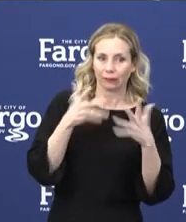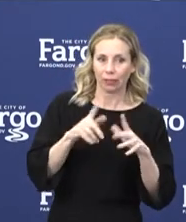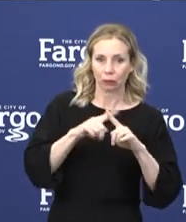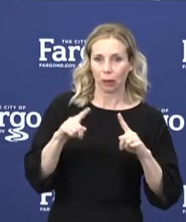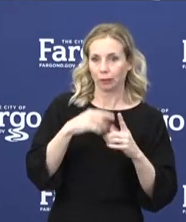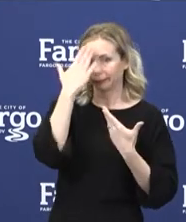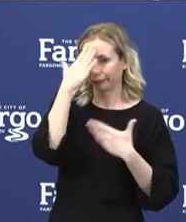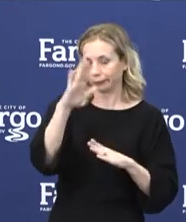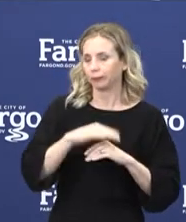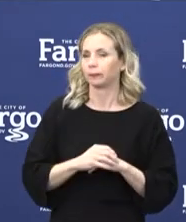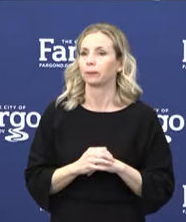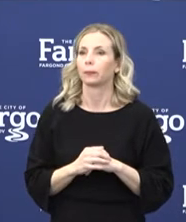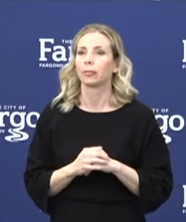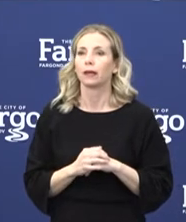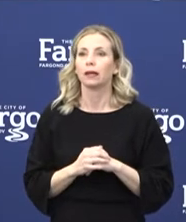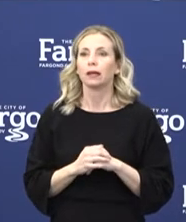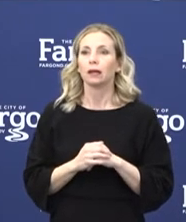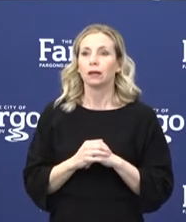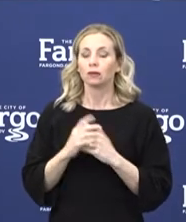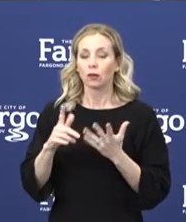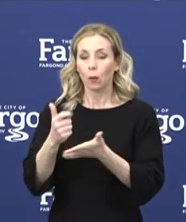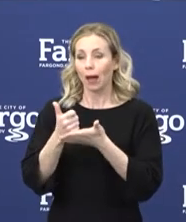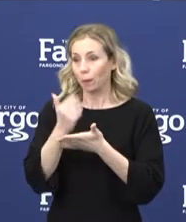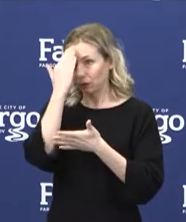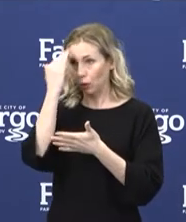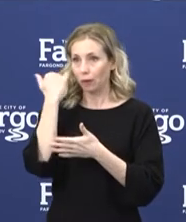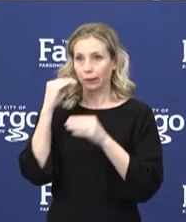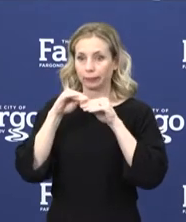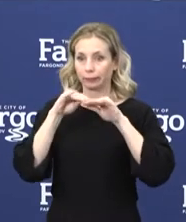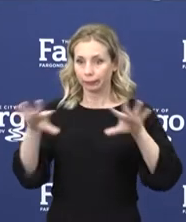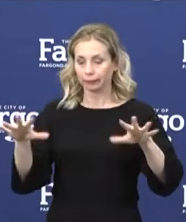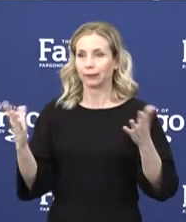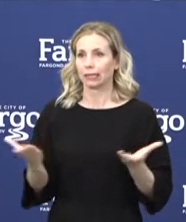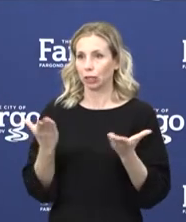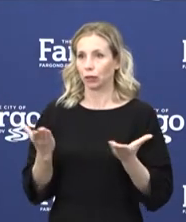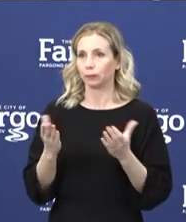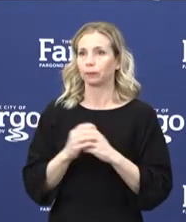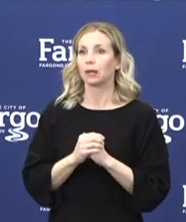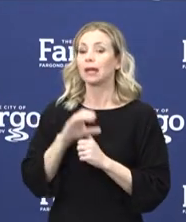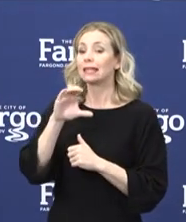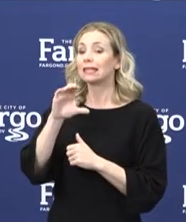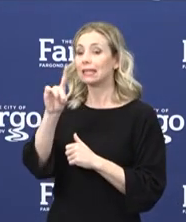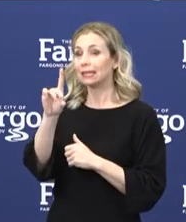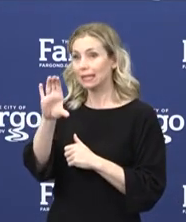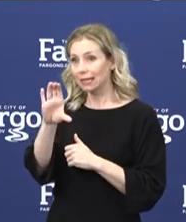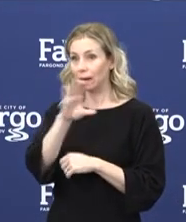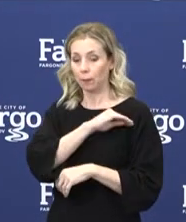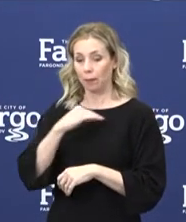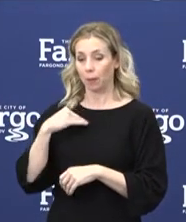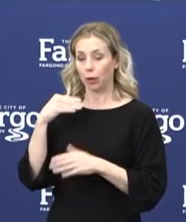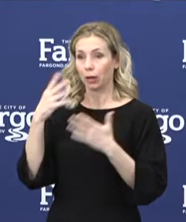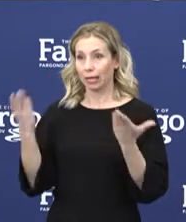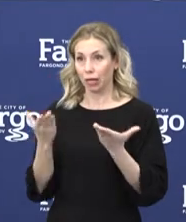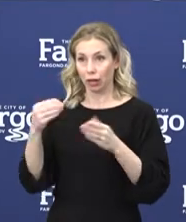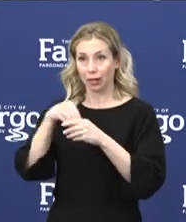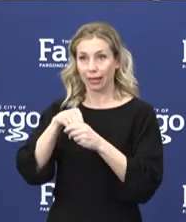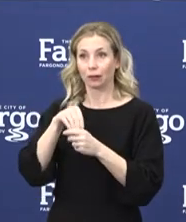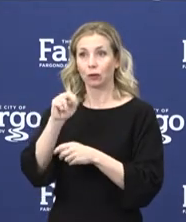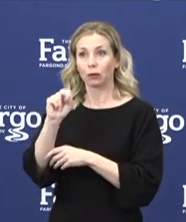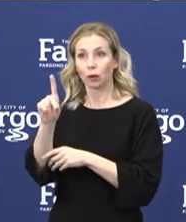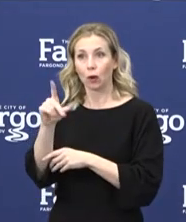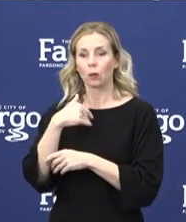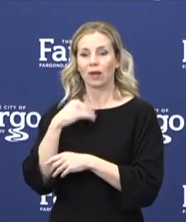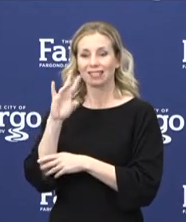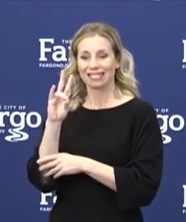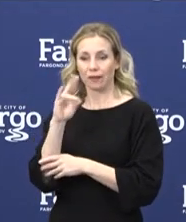area. The CDC team remains in Bismarck. There's seven members now that are in our state. They are helping with planning